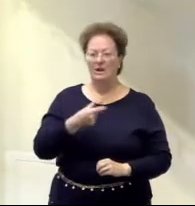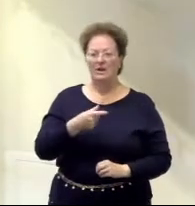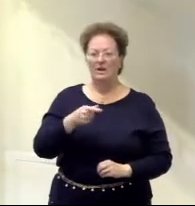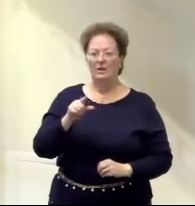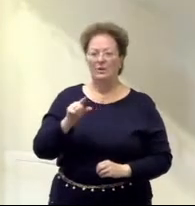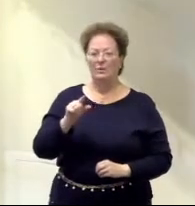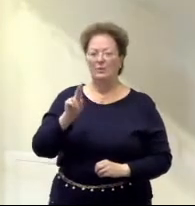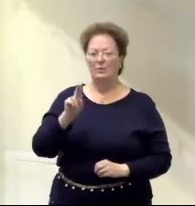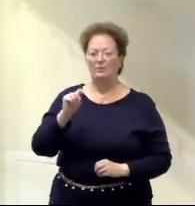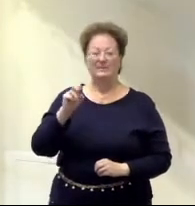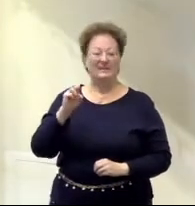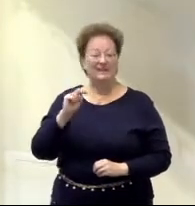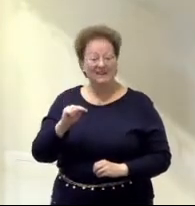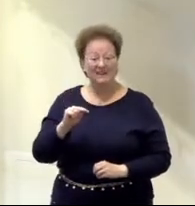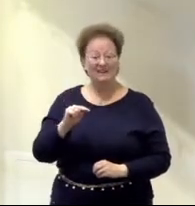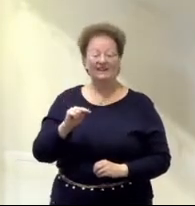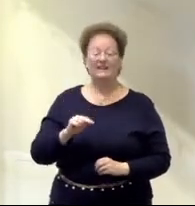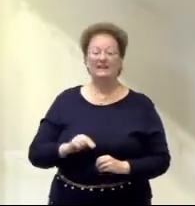vegan,